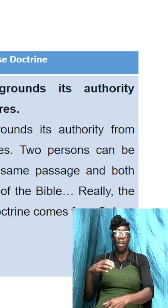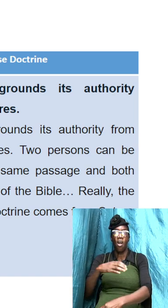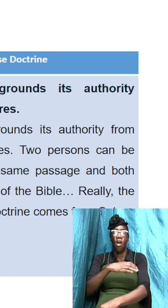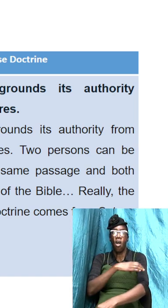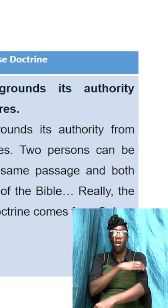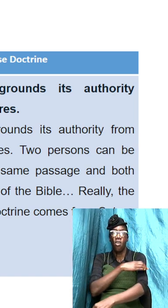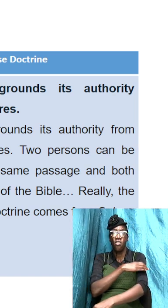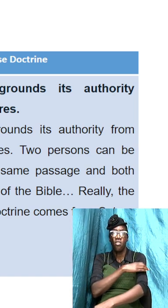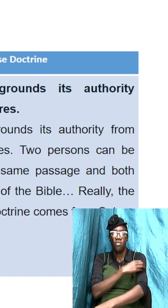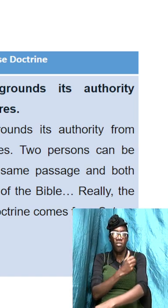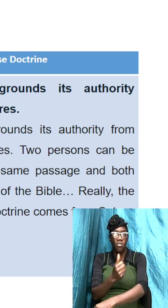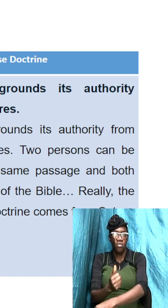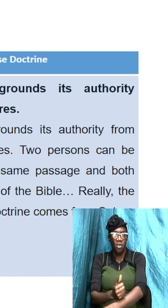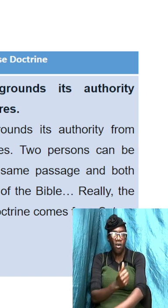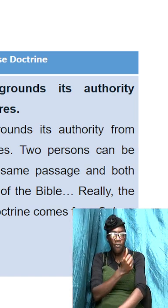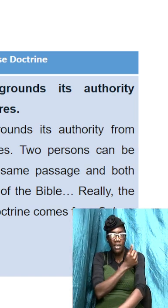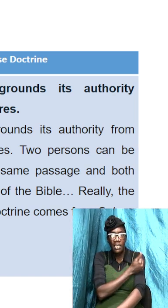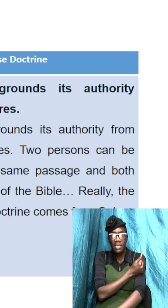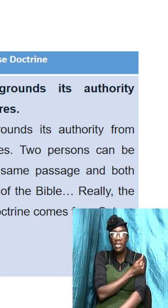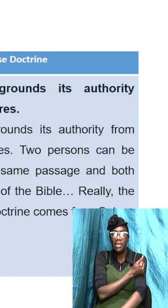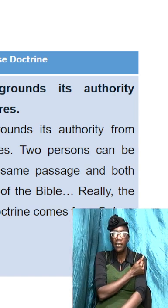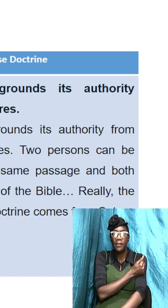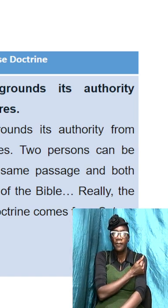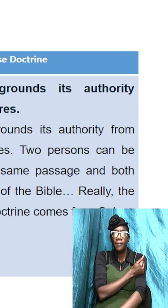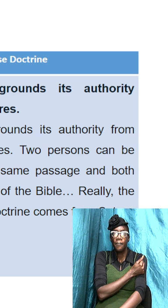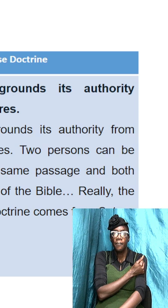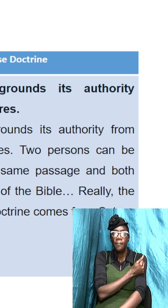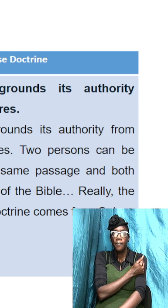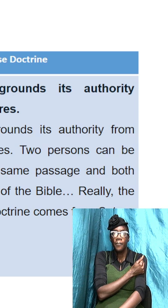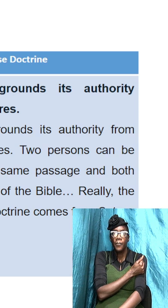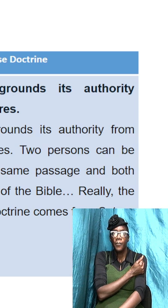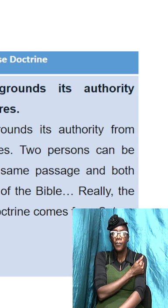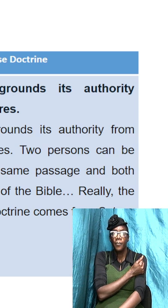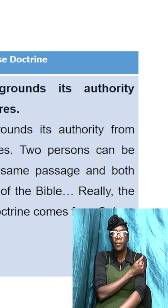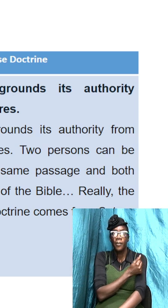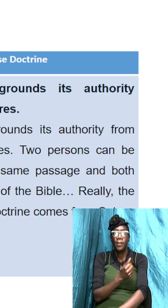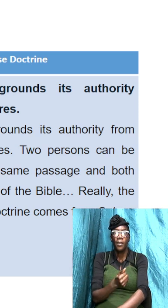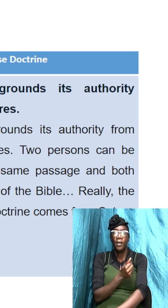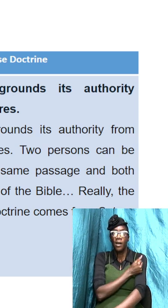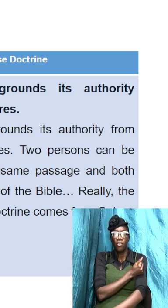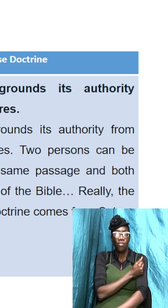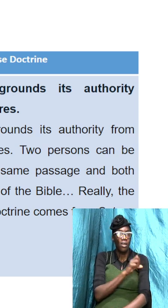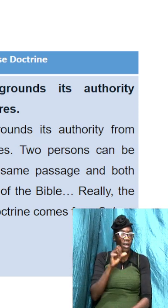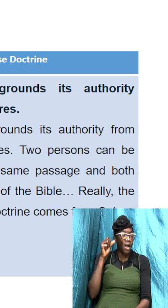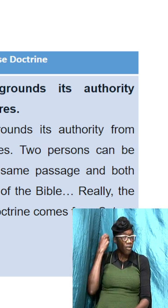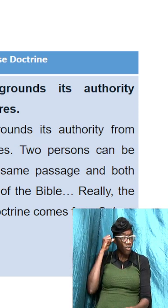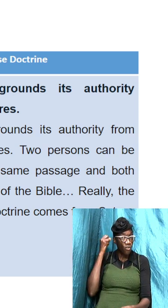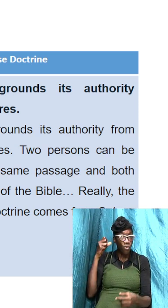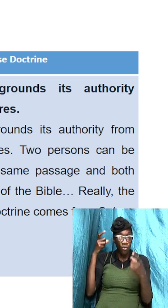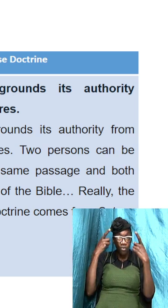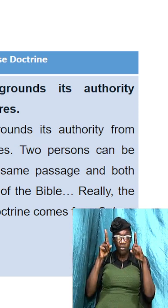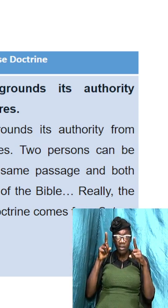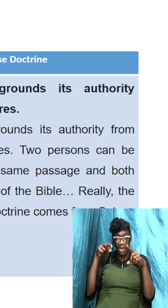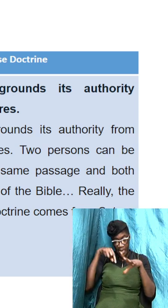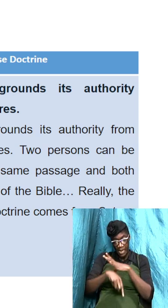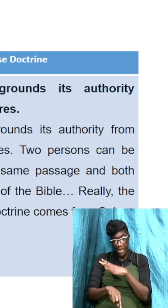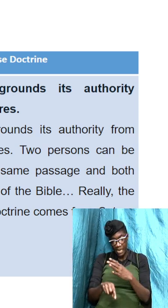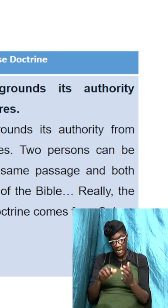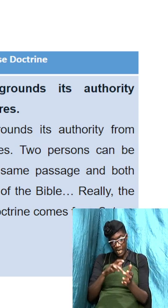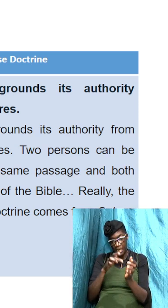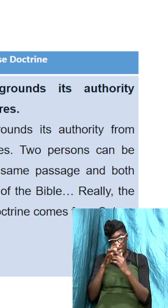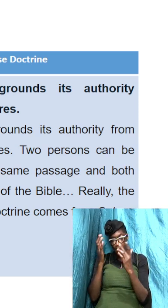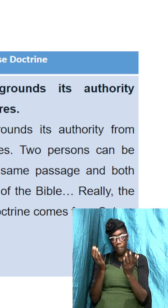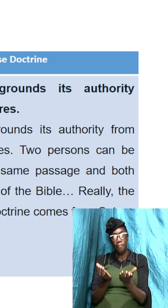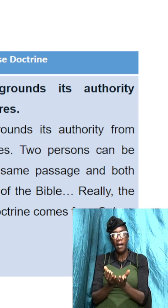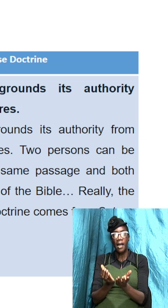of the authority of both the authority of son doctrine is grounded in scripture in other